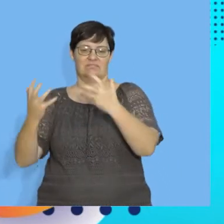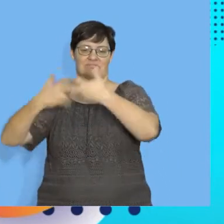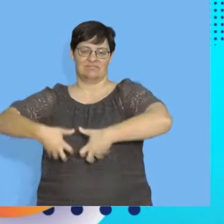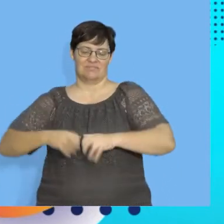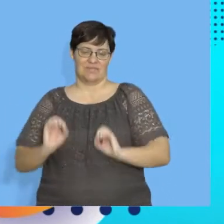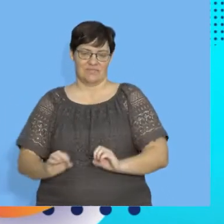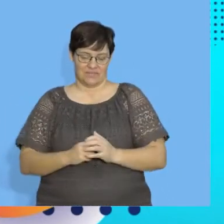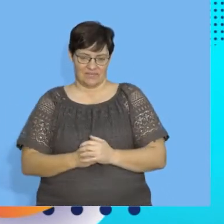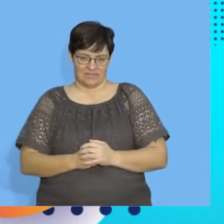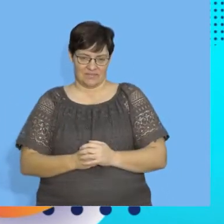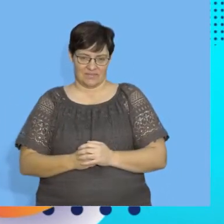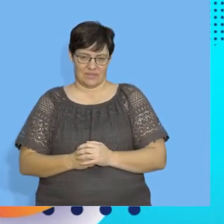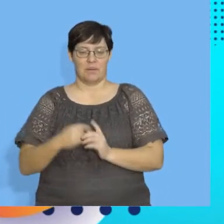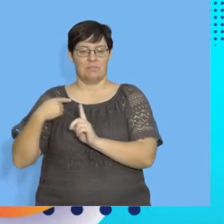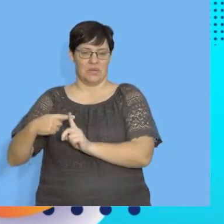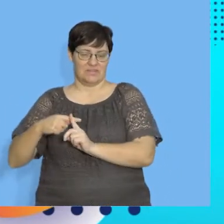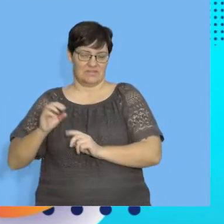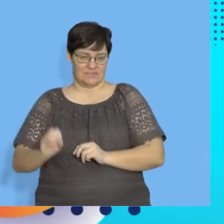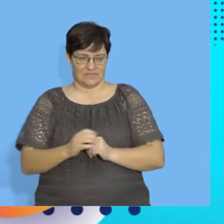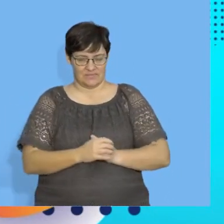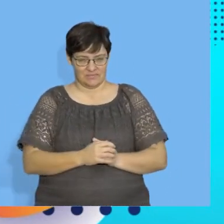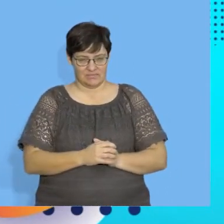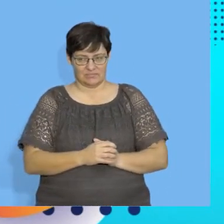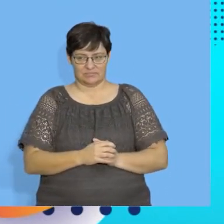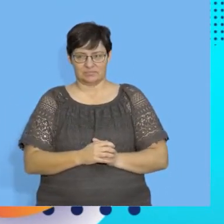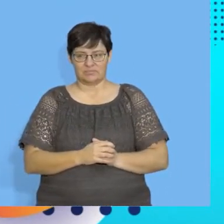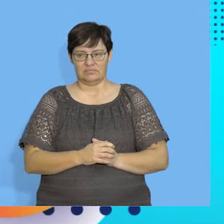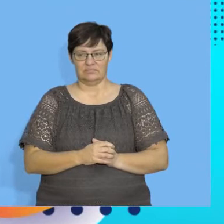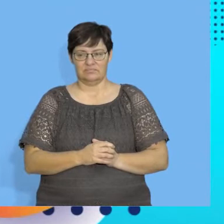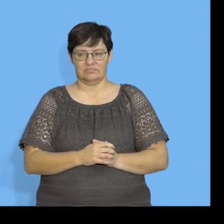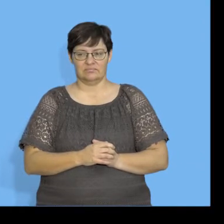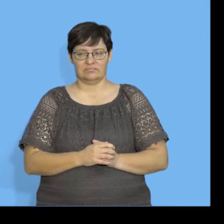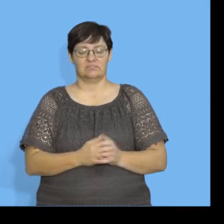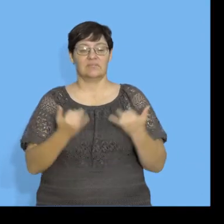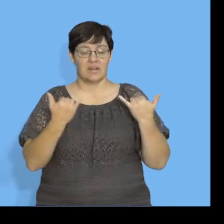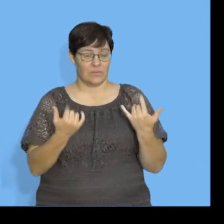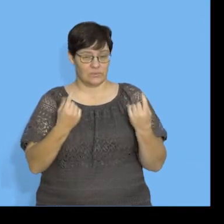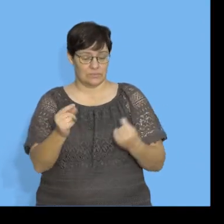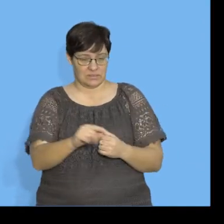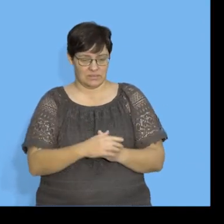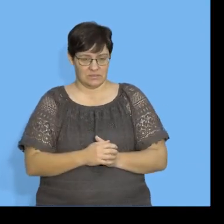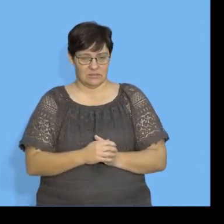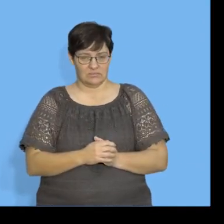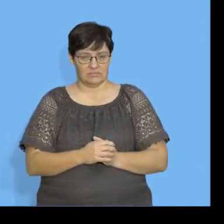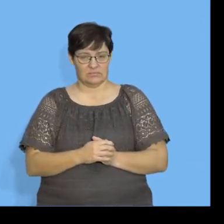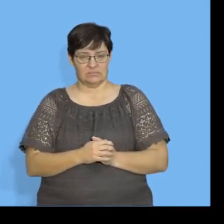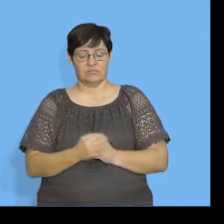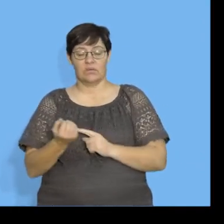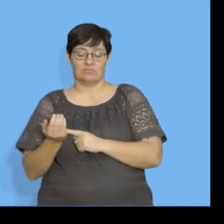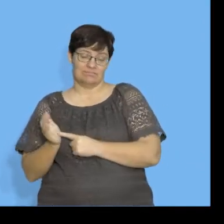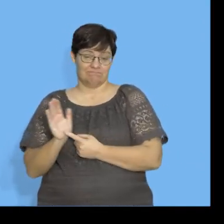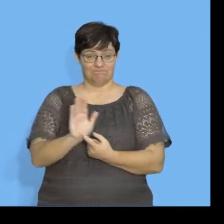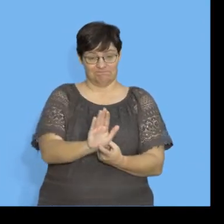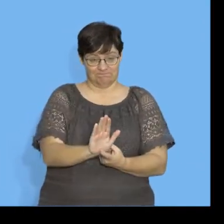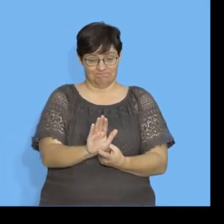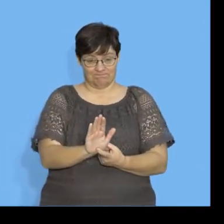correlation between the two variables. Now, what are we going to do? We're going to use the